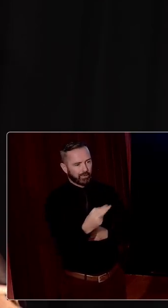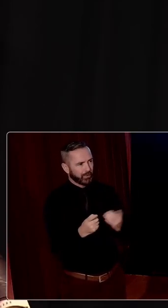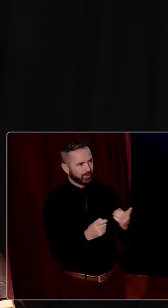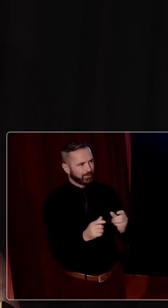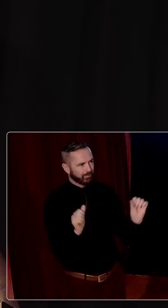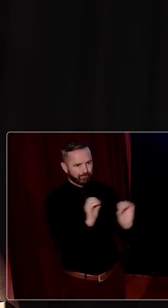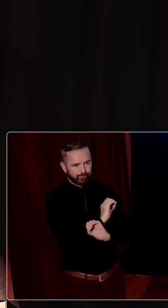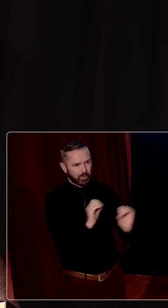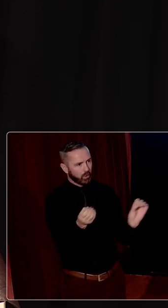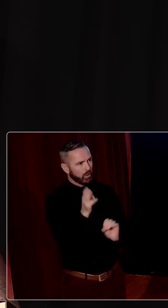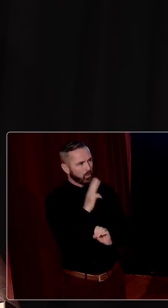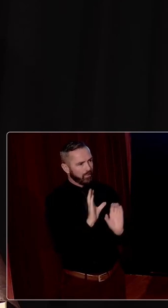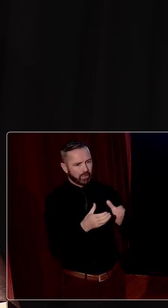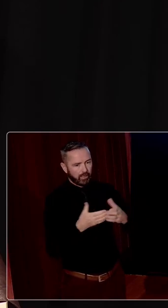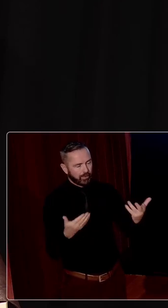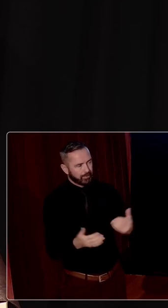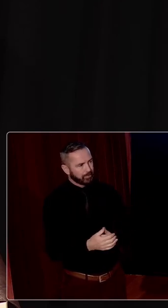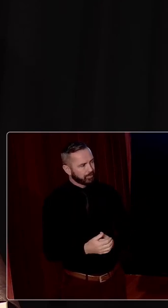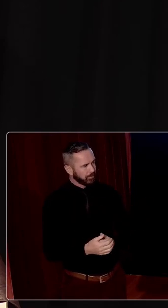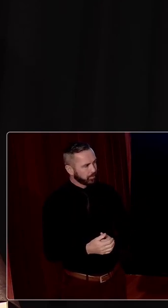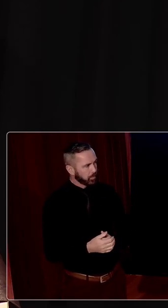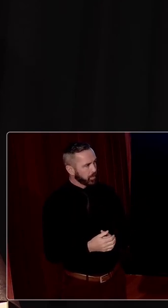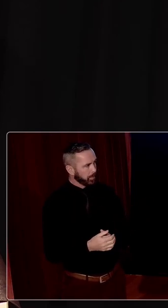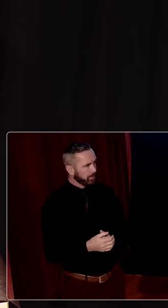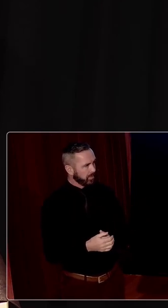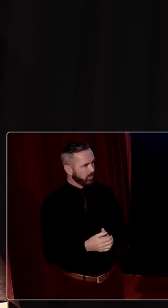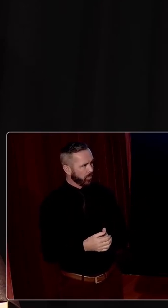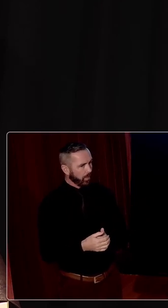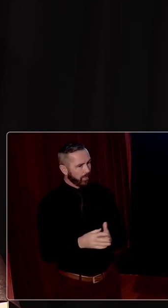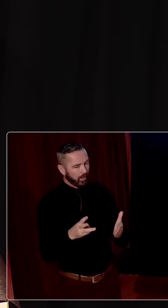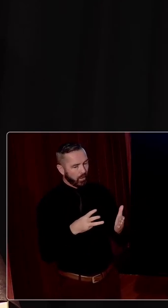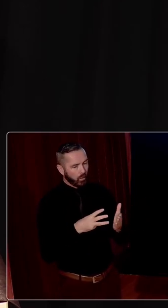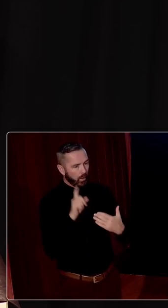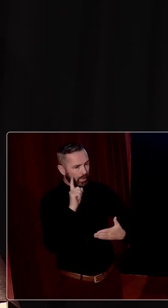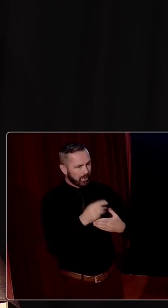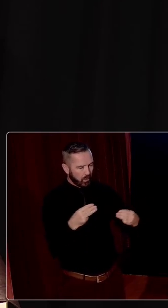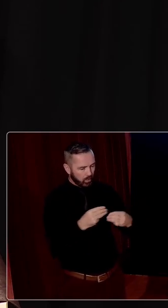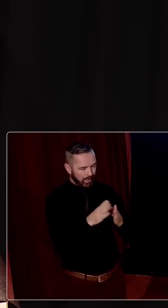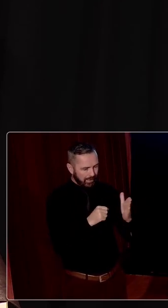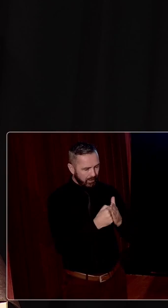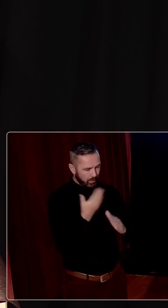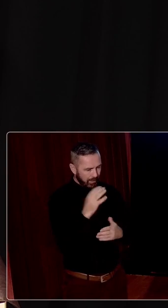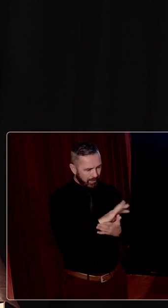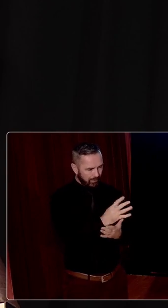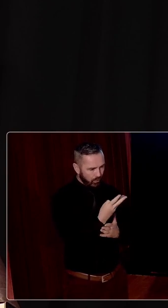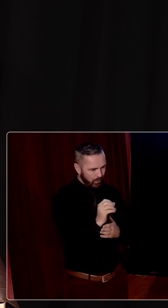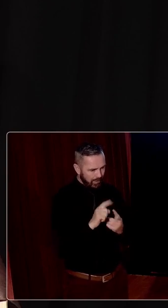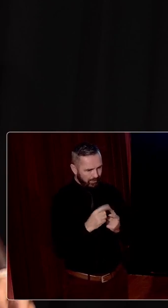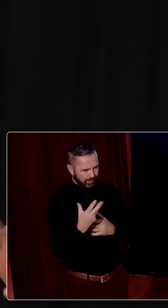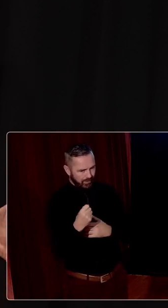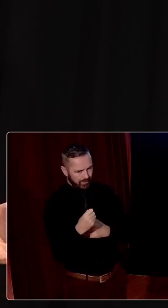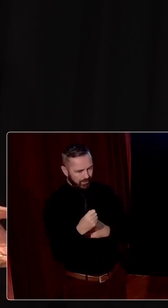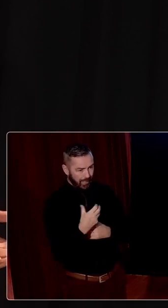There wasn't a private sector. And when we protected industry in the 1940s and 50s, we ended up with poor